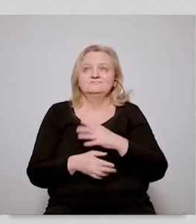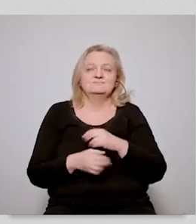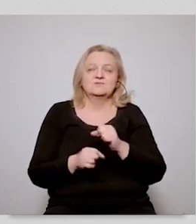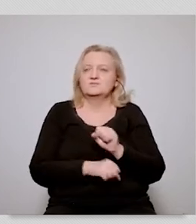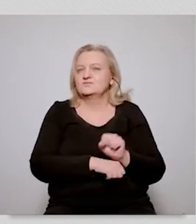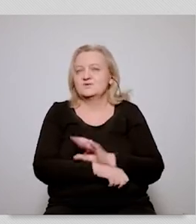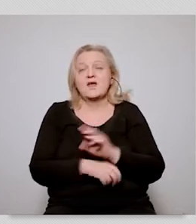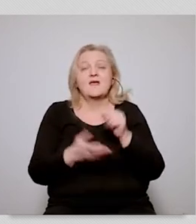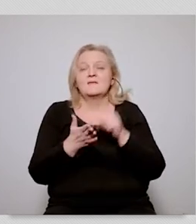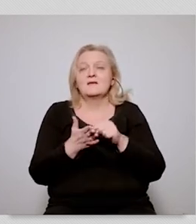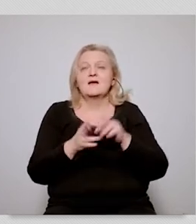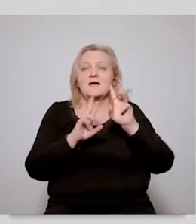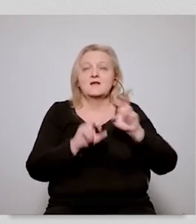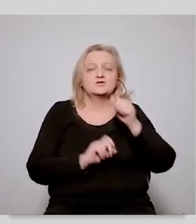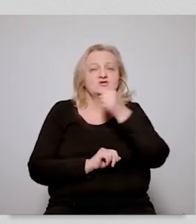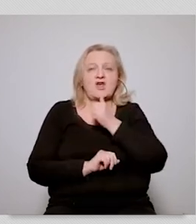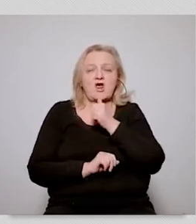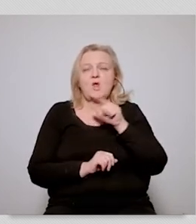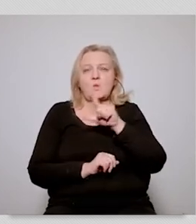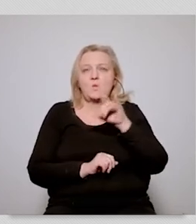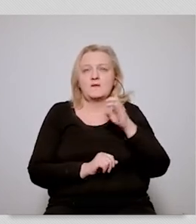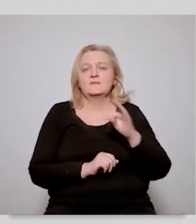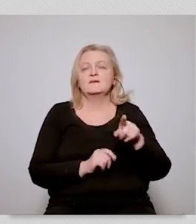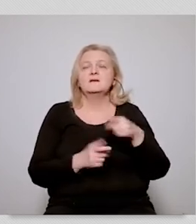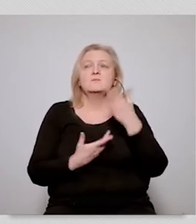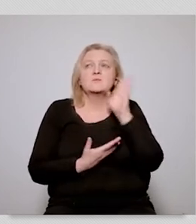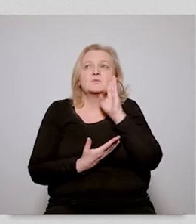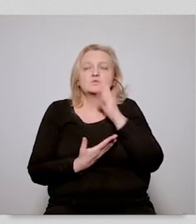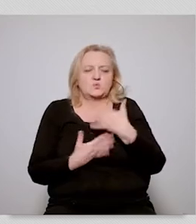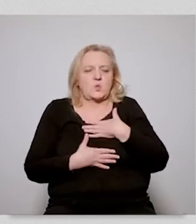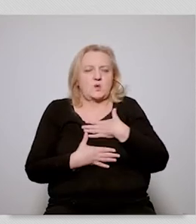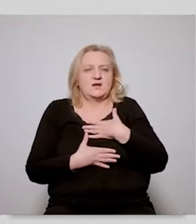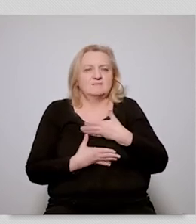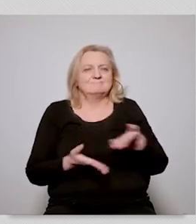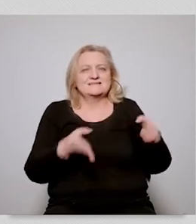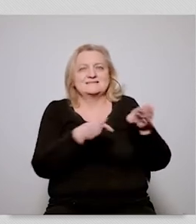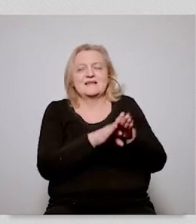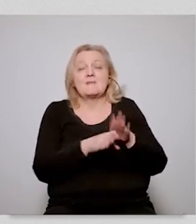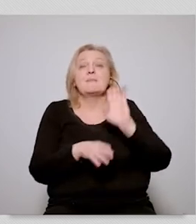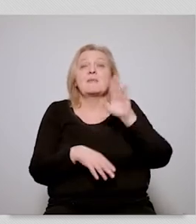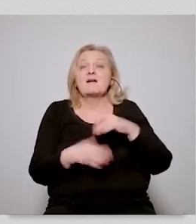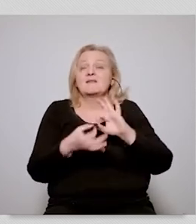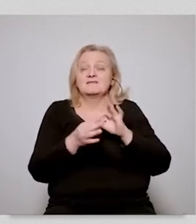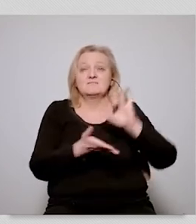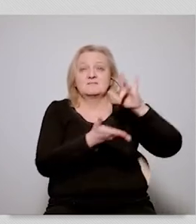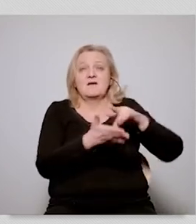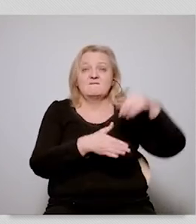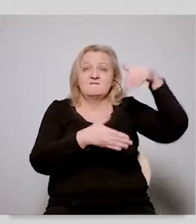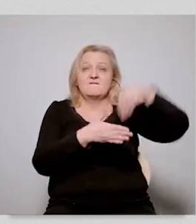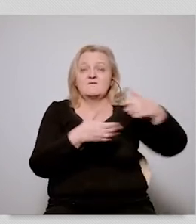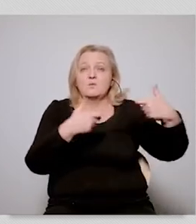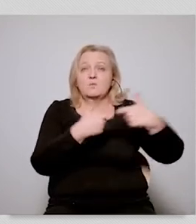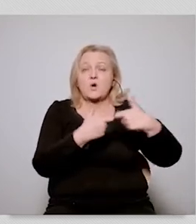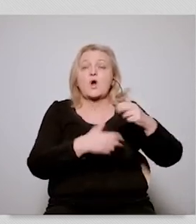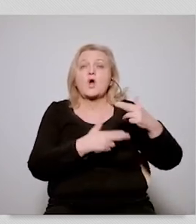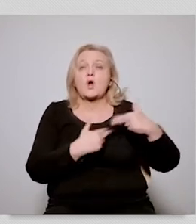another analysis which i like a lot it regards the european green deal and it shows that it